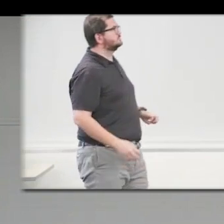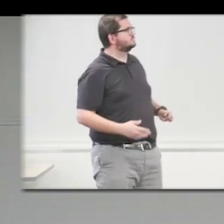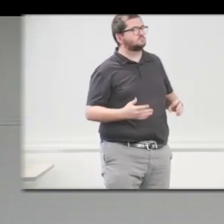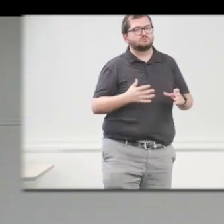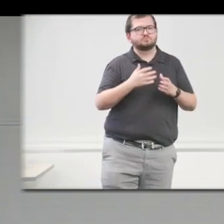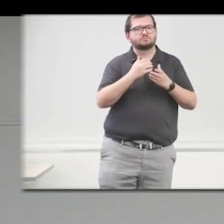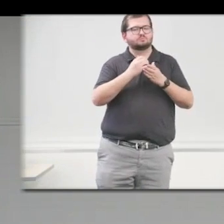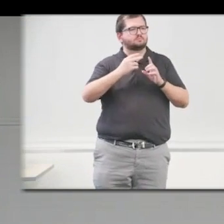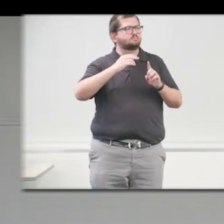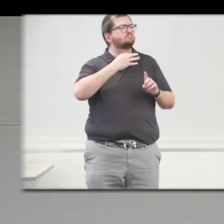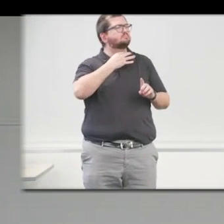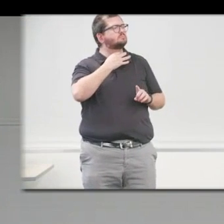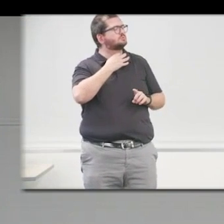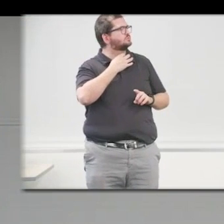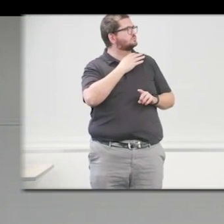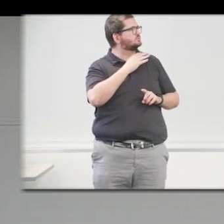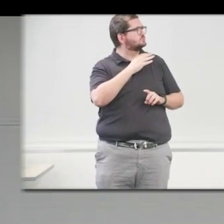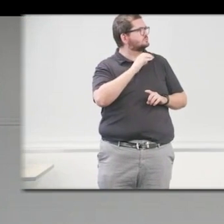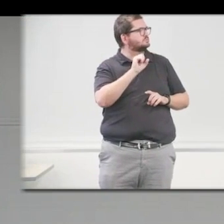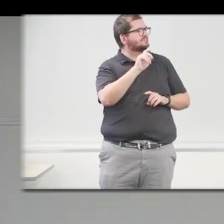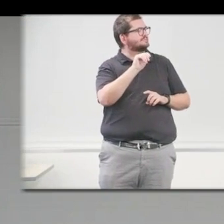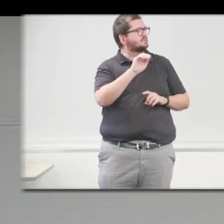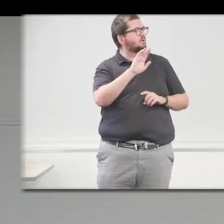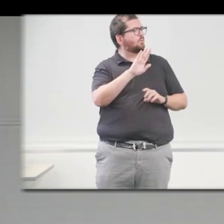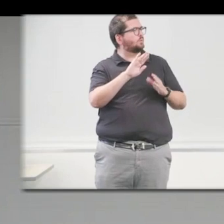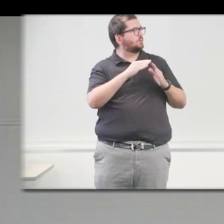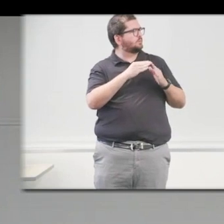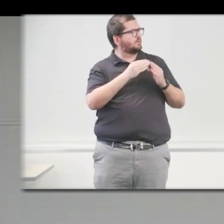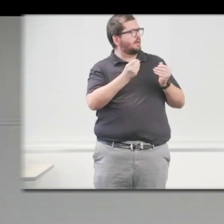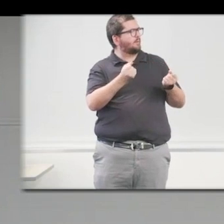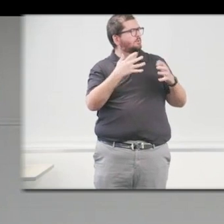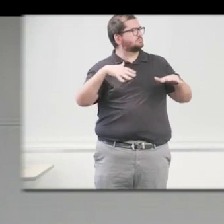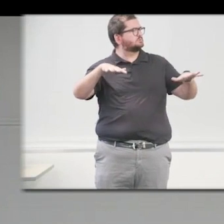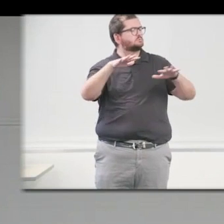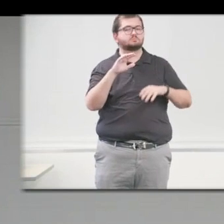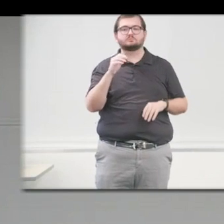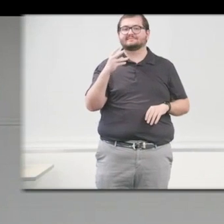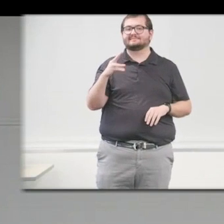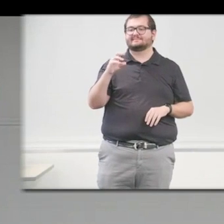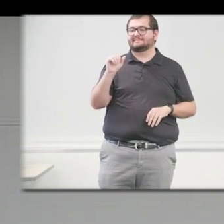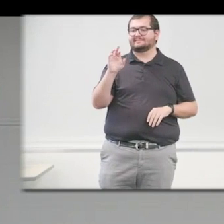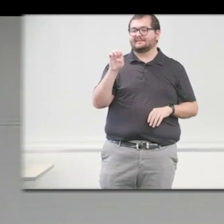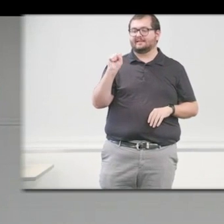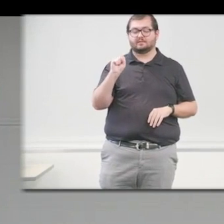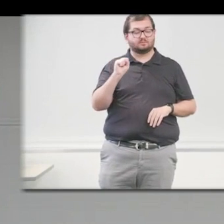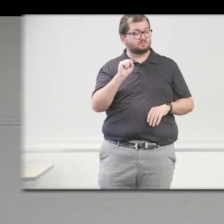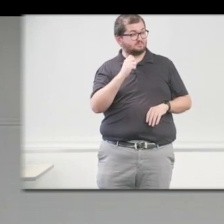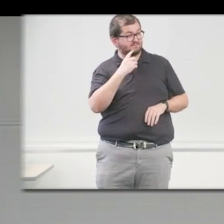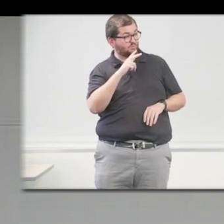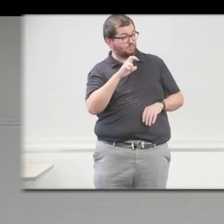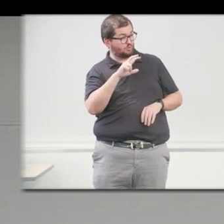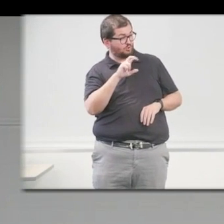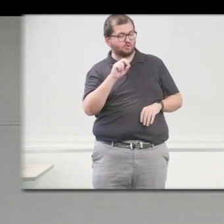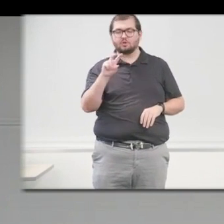John Scott, how large is your community as far as? It's on 16 acres. Okay. 16 acres, and how many people? 330? 385